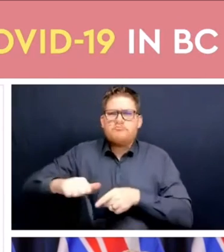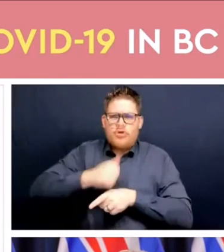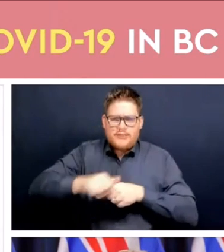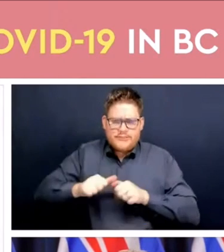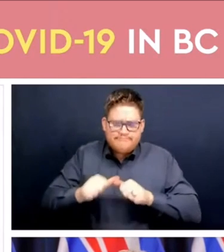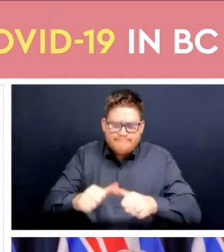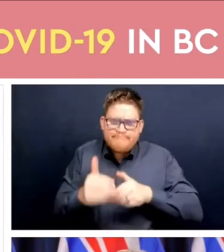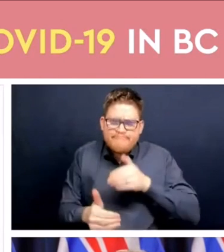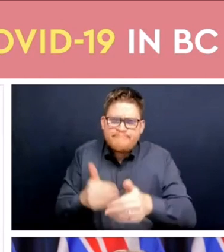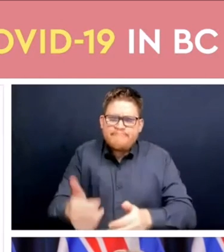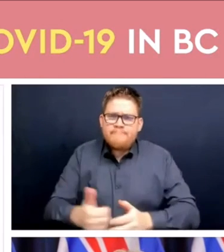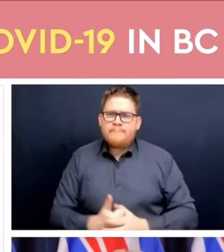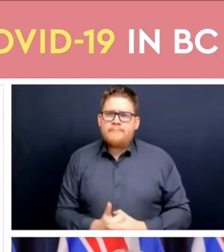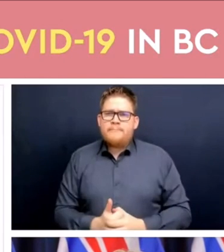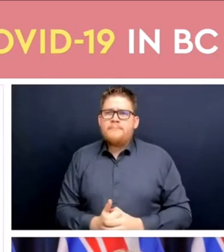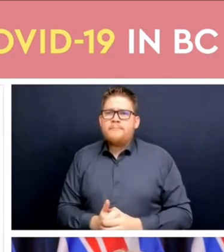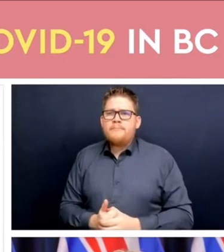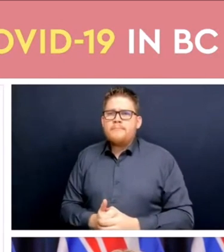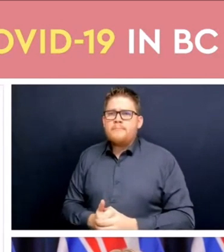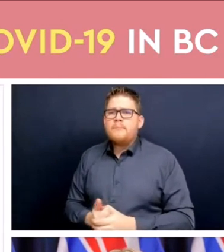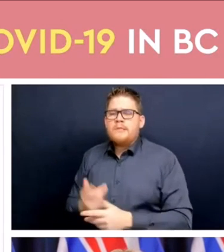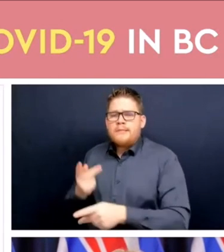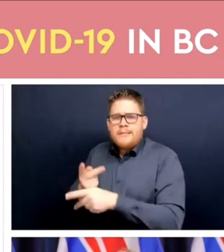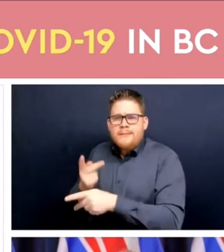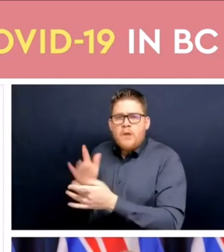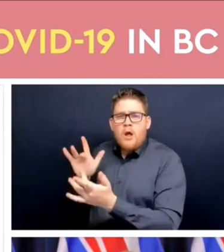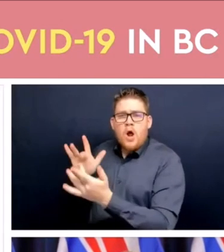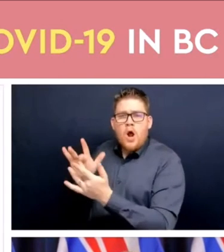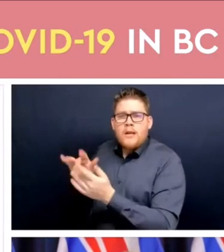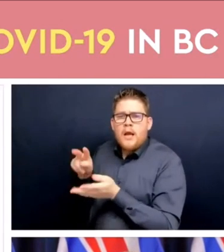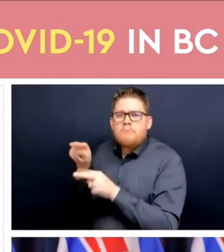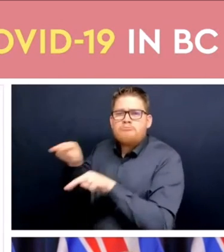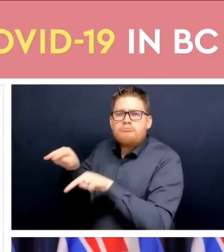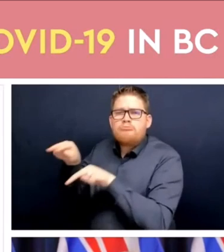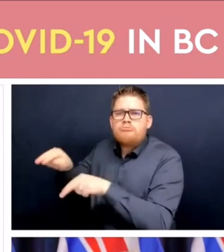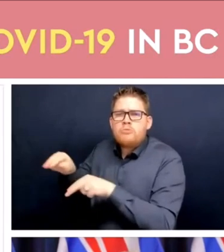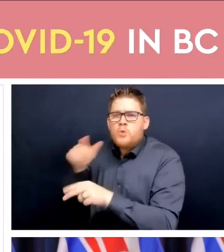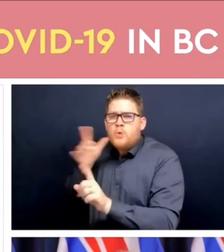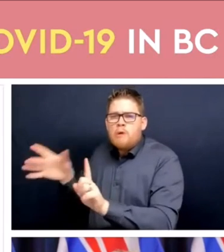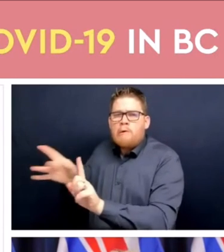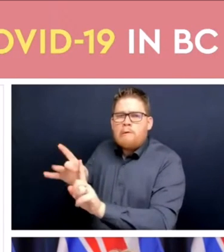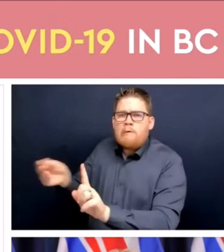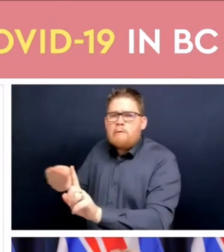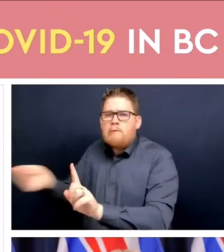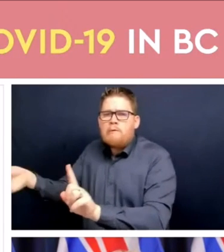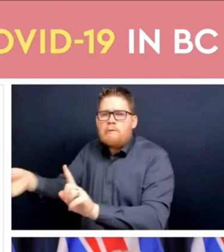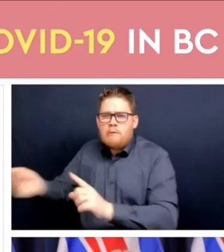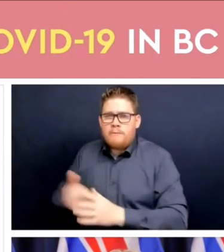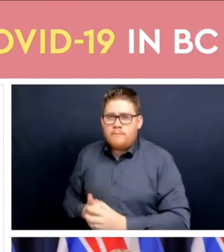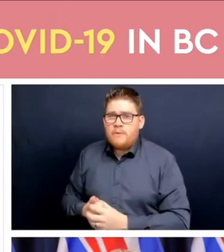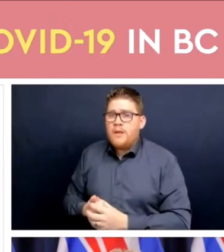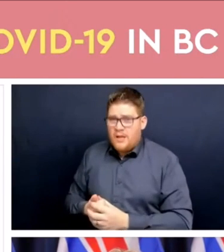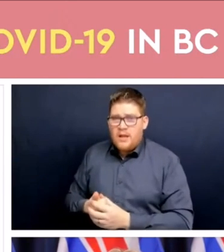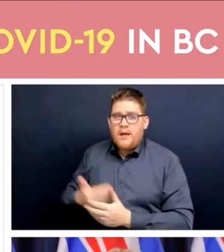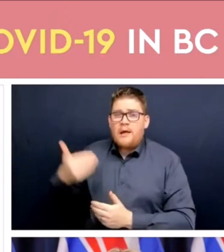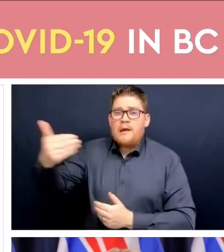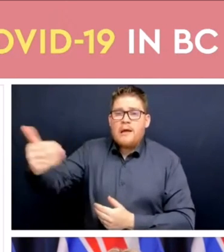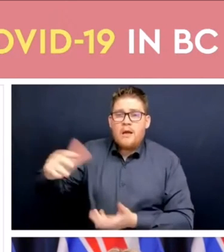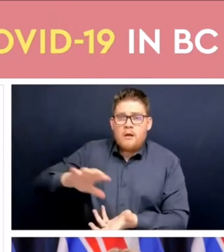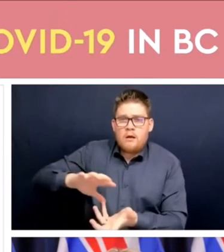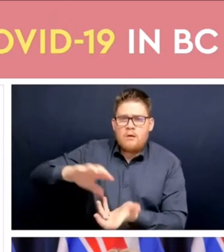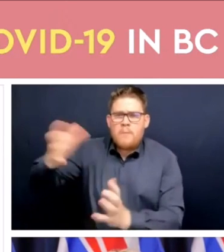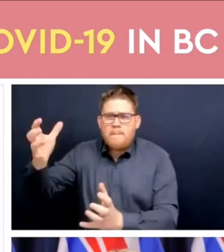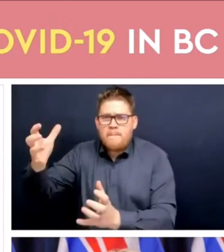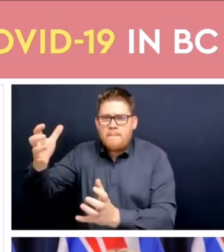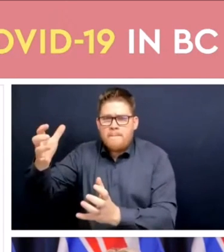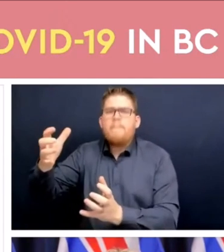keep our case and contact management systems going for the next strain of this virus that arises we have all learned about infection prevention